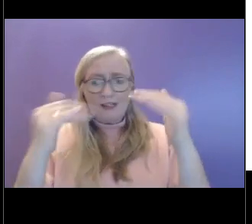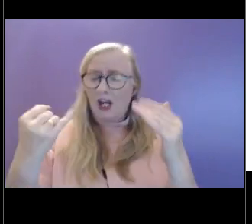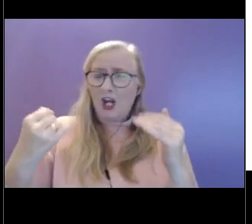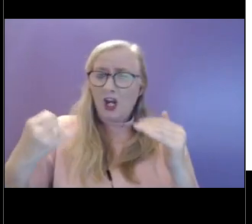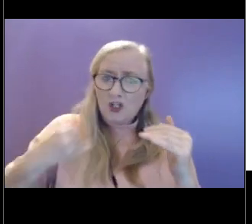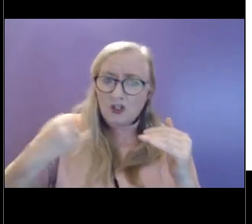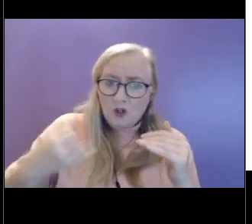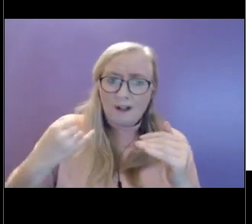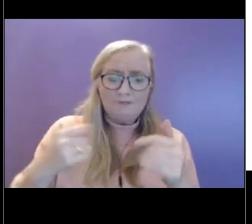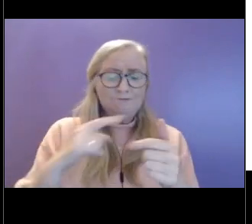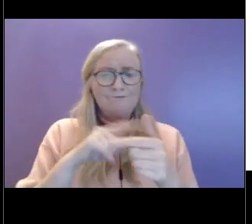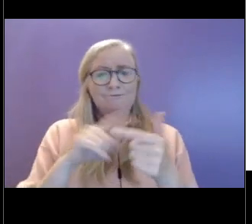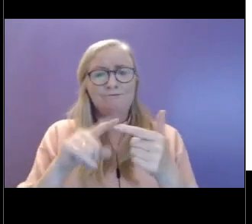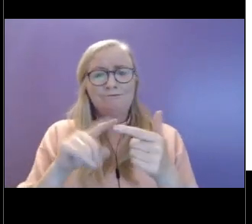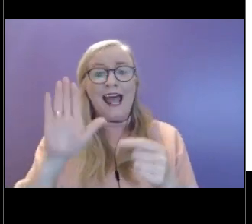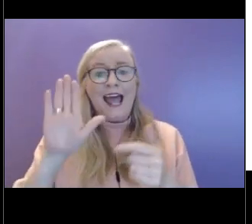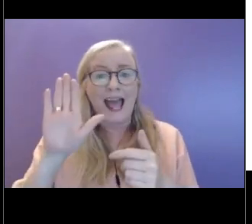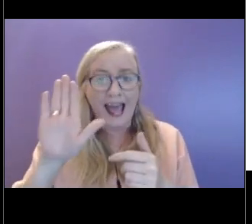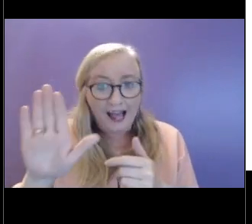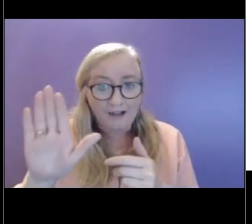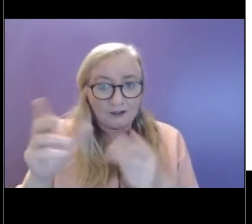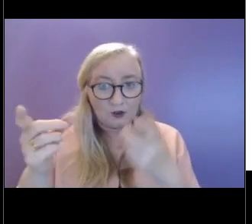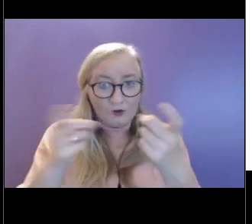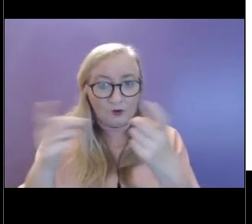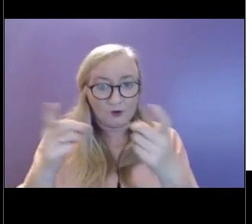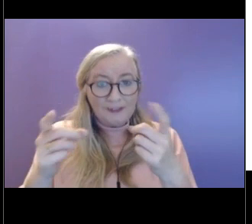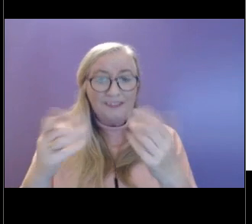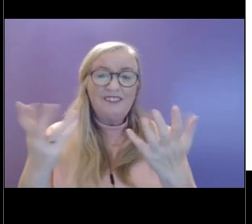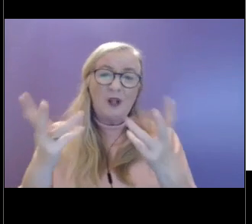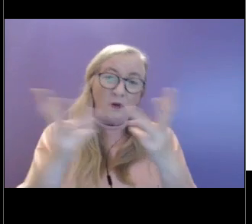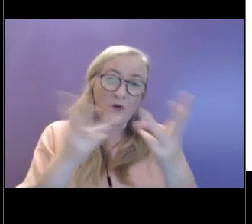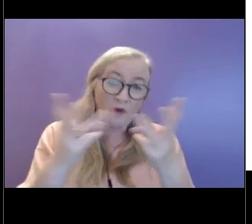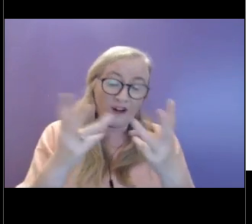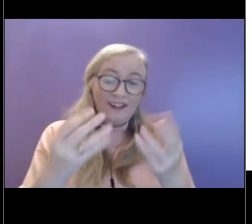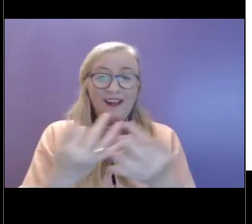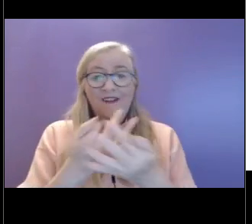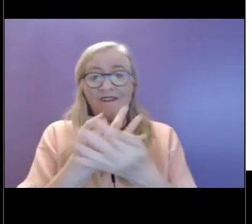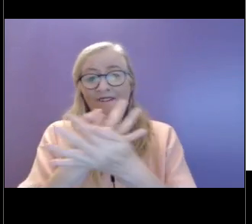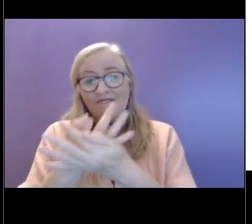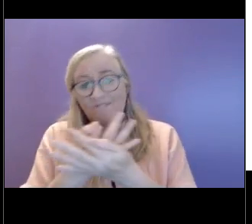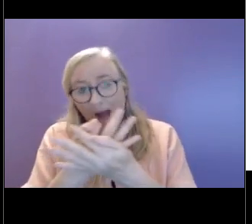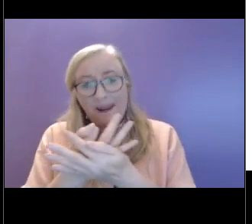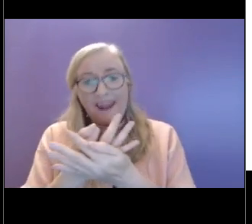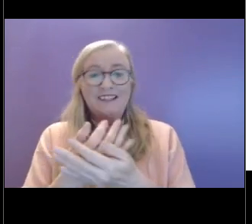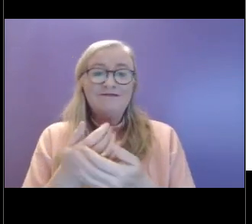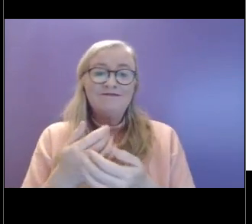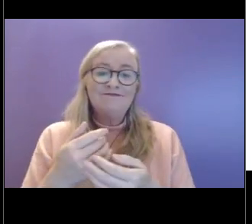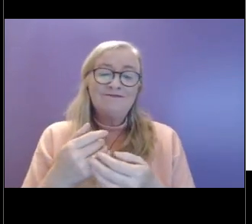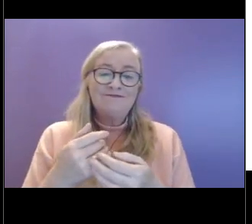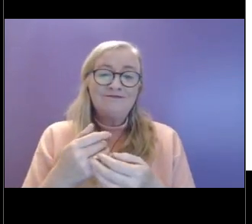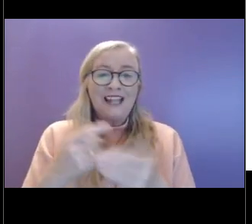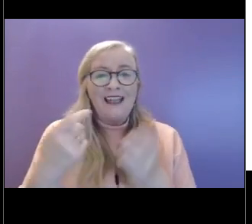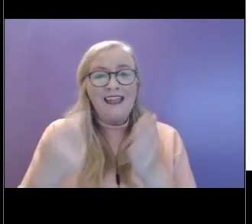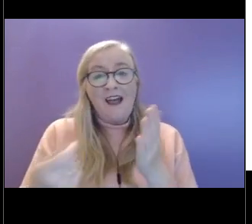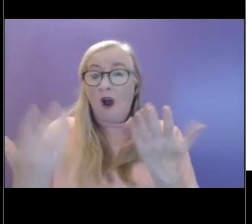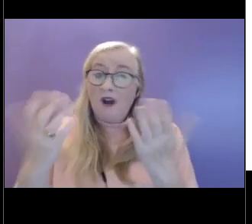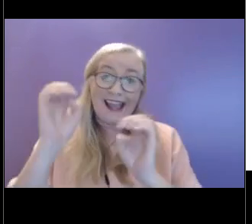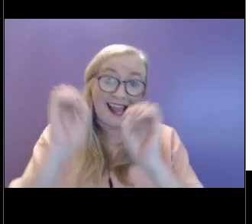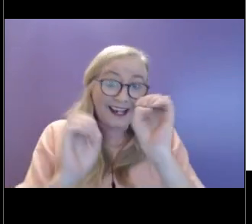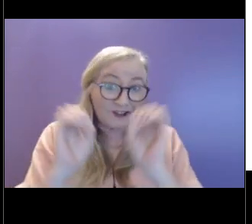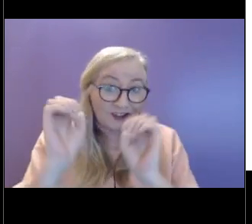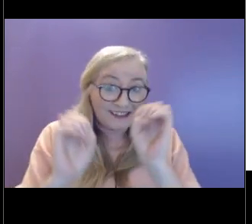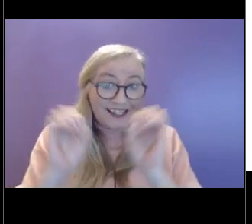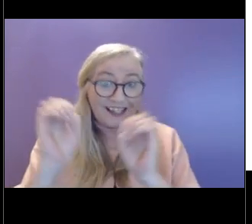things that we have to do. So here we might see kind of work, family commitments, but we might also see kind of exercise and